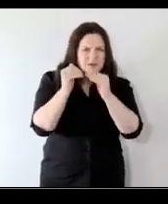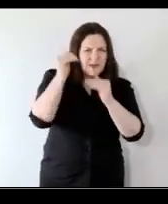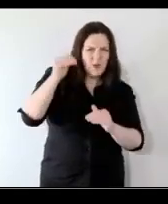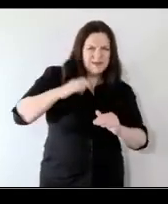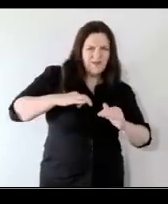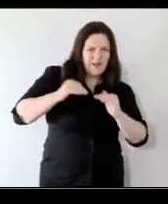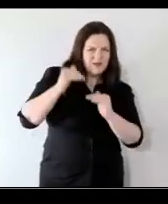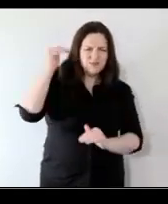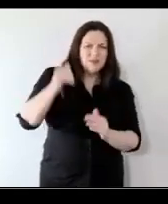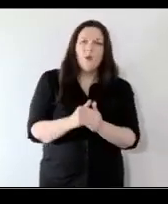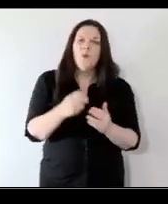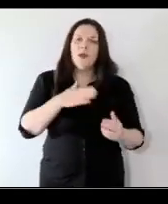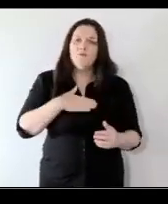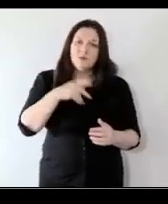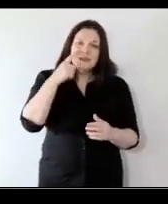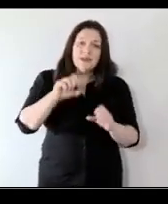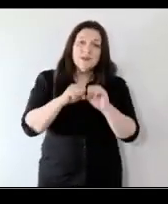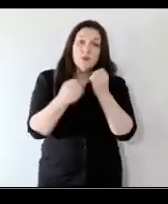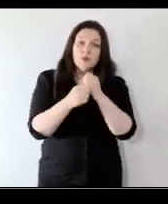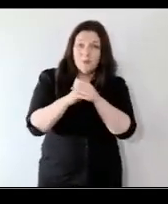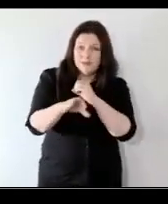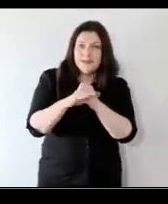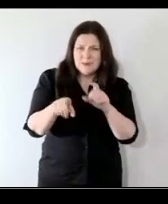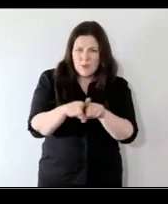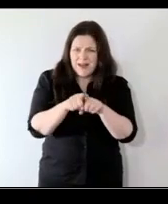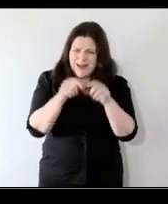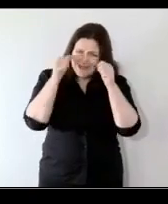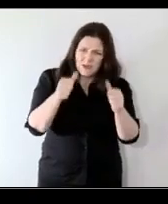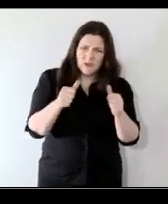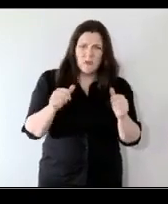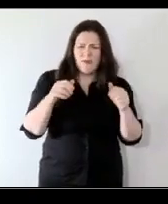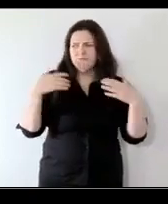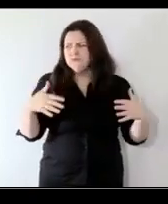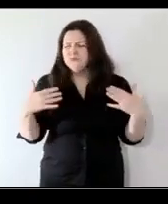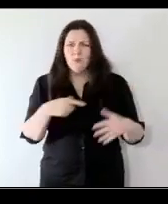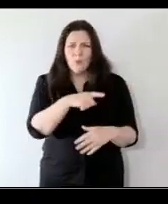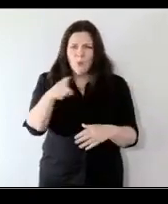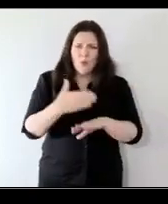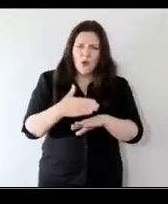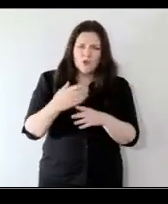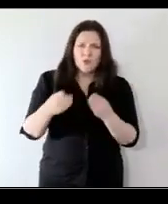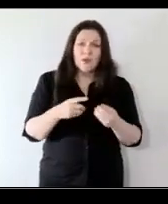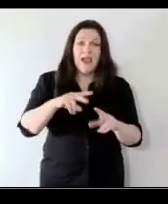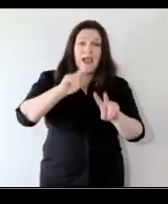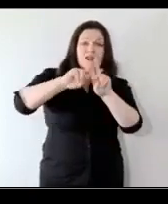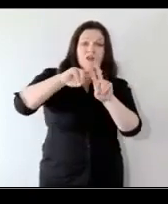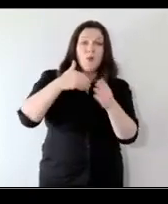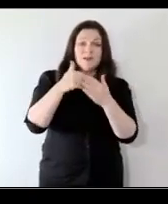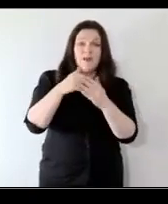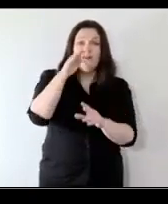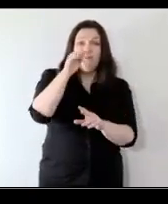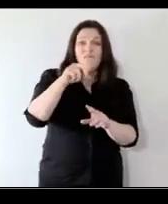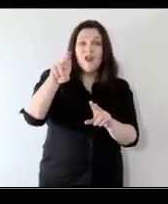love to hear from you on social media and really draw attention to the incredible work everybody is doing here by using the hashtag